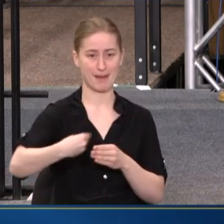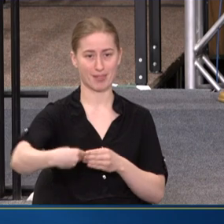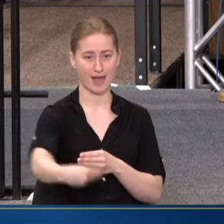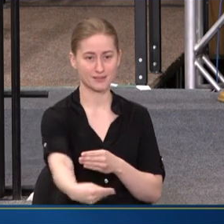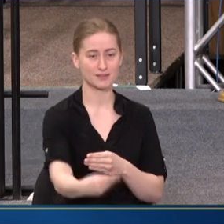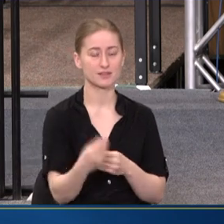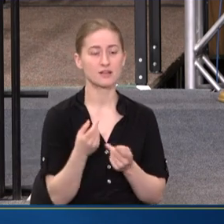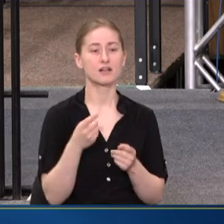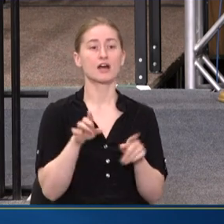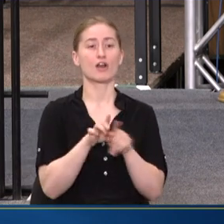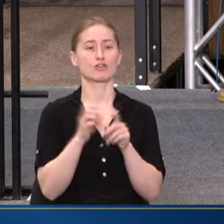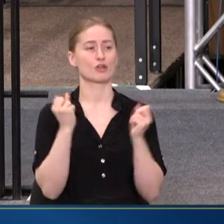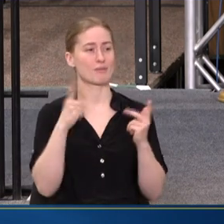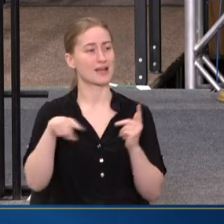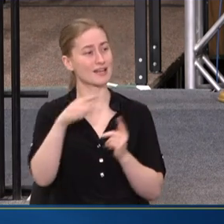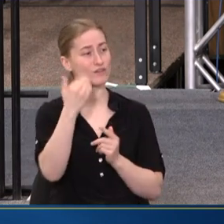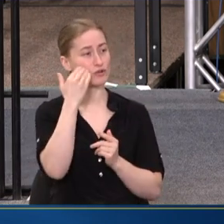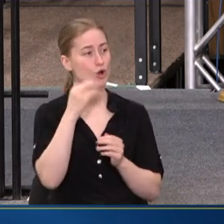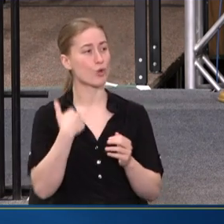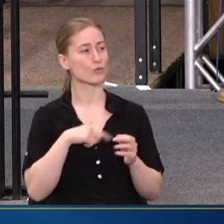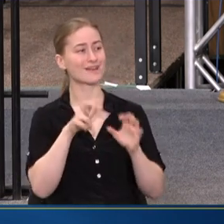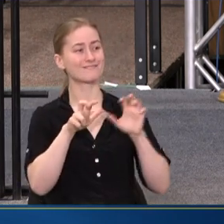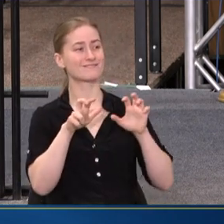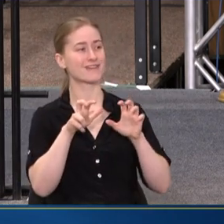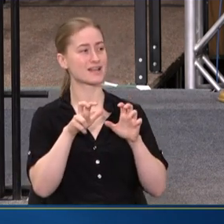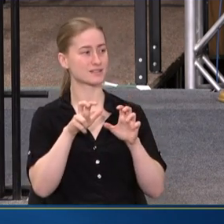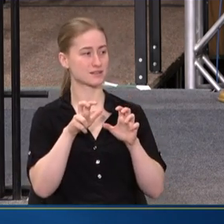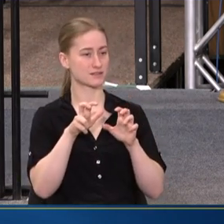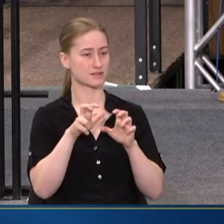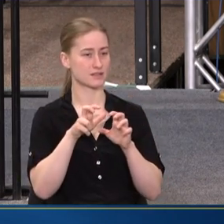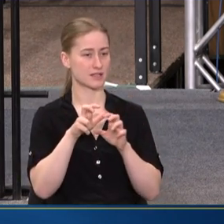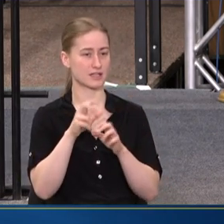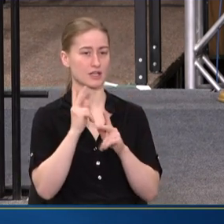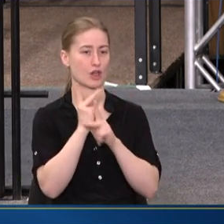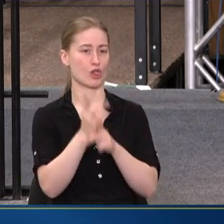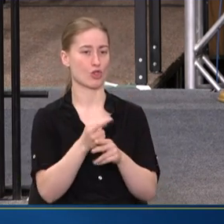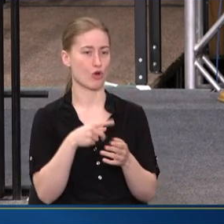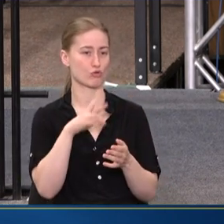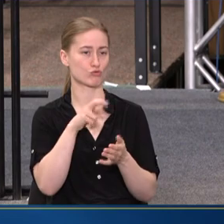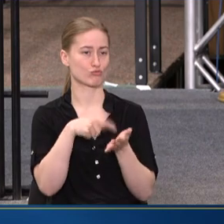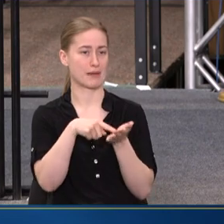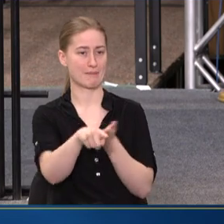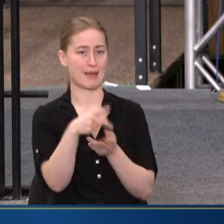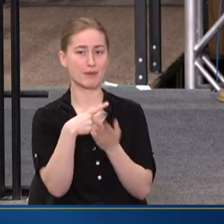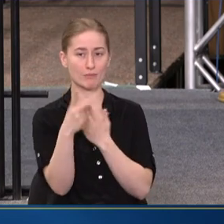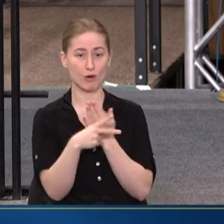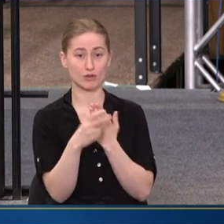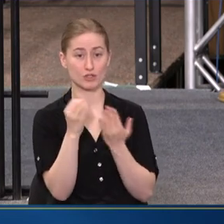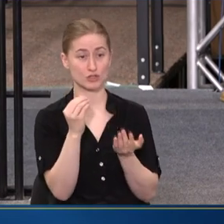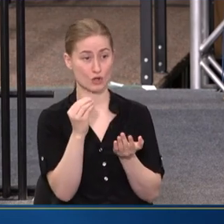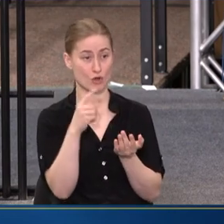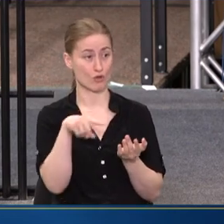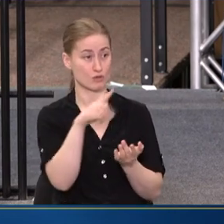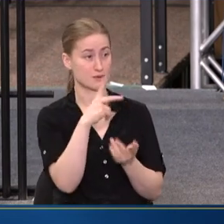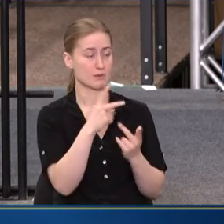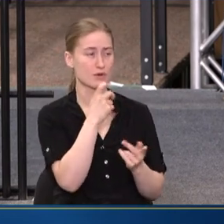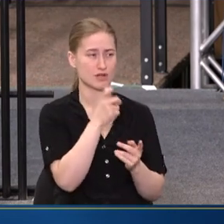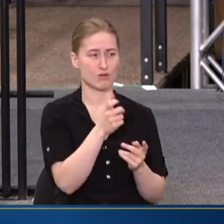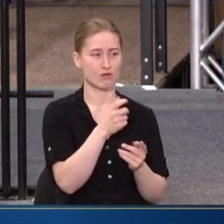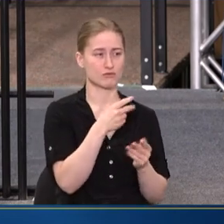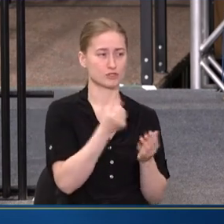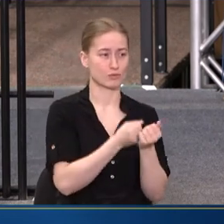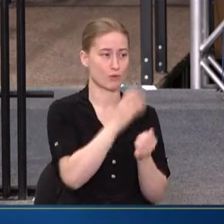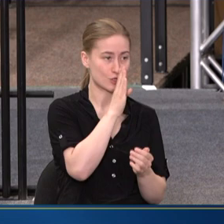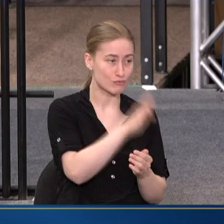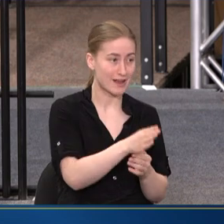ALSO, AS MANY OF YOU MAY KNOW, INVEST IN LOAN REPAYMENT PROGRAMS. SO FOR THOSE FOLKS WHO WE DON'T SUPPORT DIRECTLY IN THEIR TRAINING,